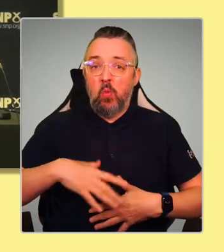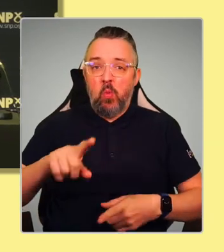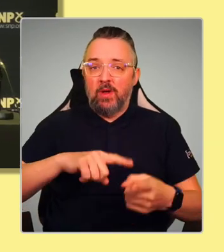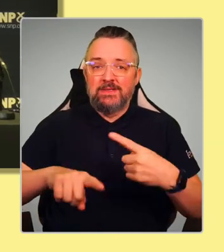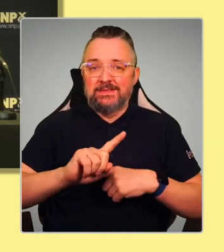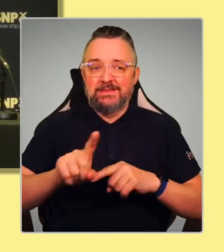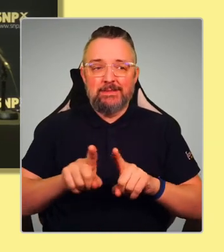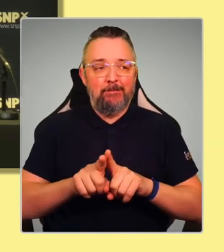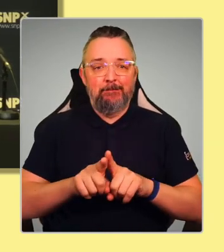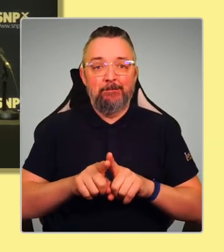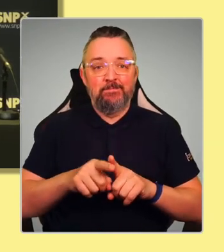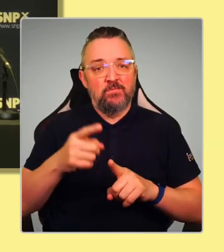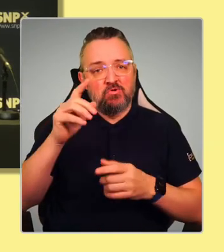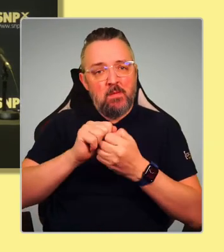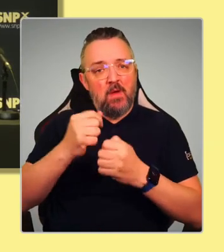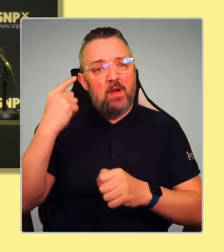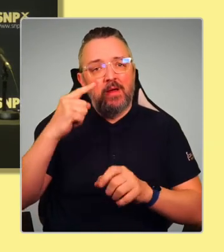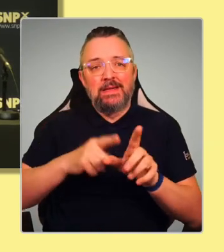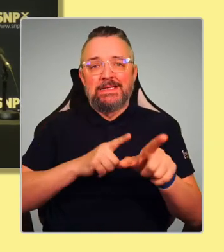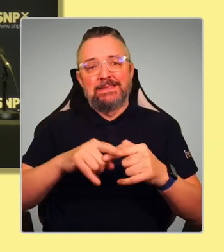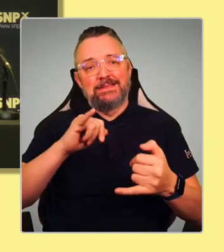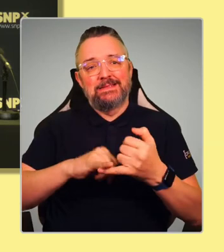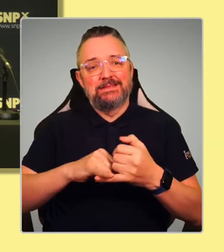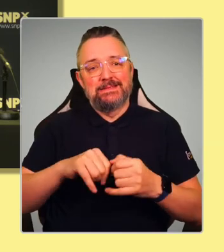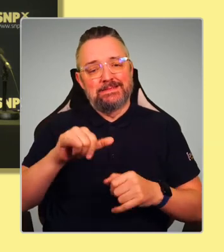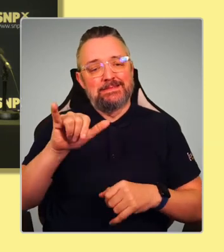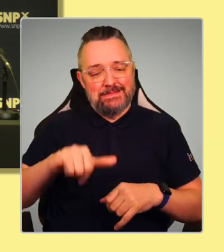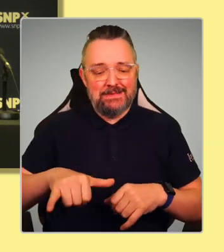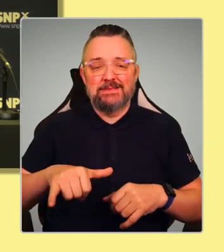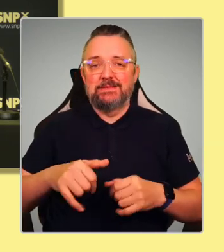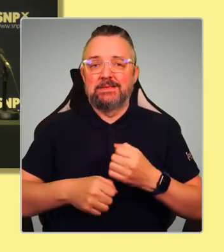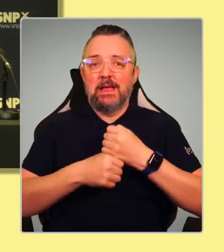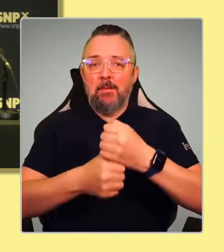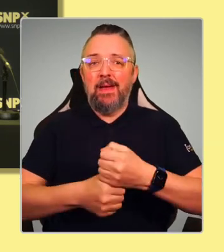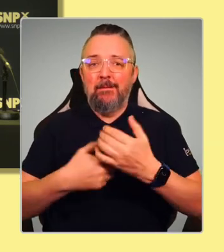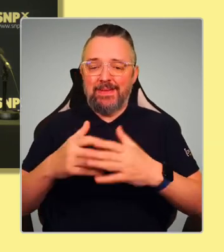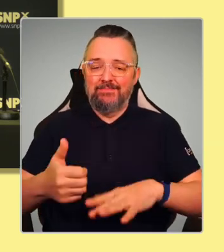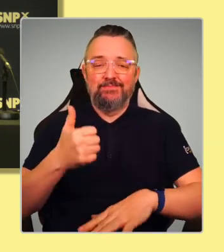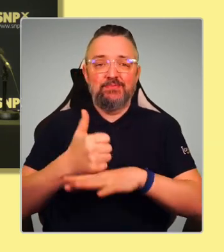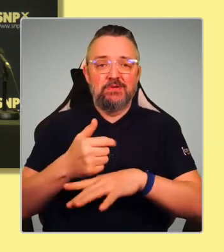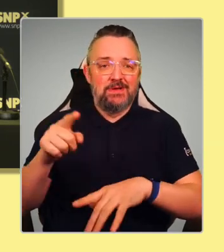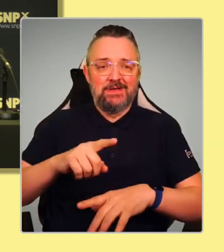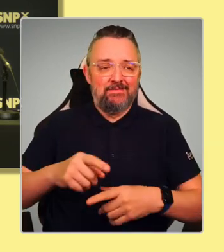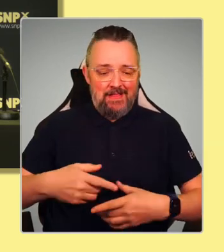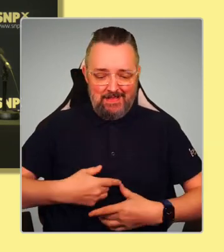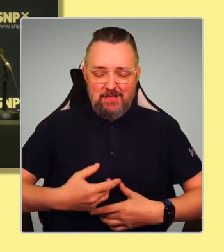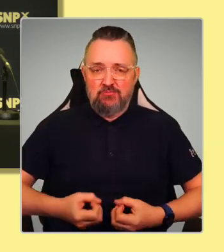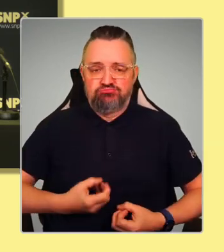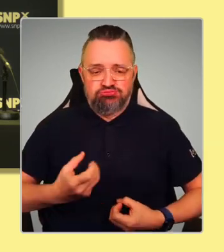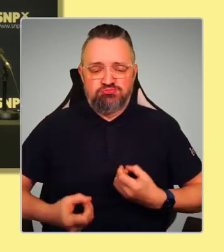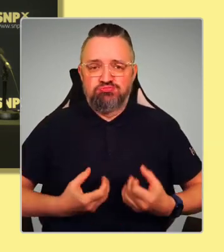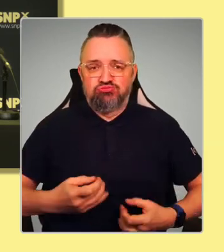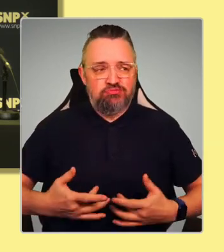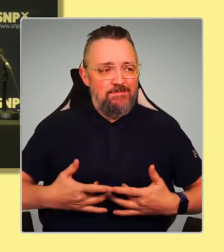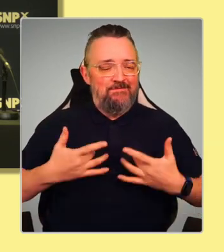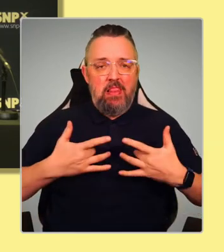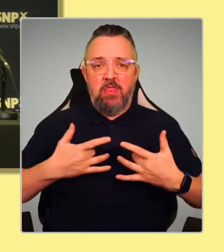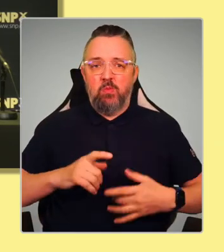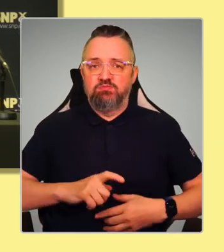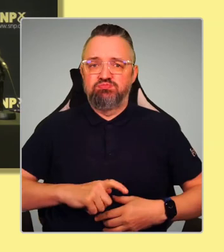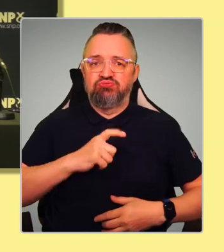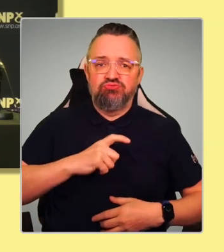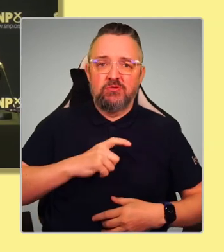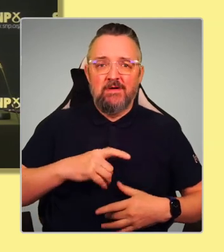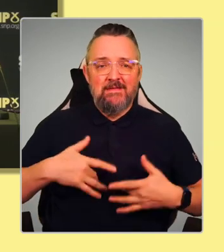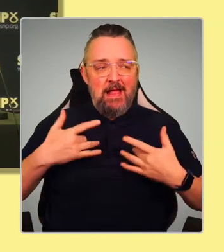campaign right across this country and get back to that sense of confidence and optimism. I think we need